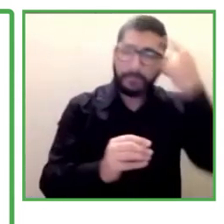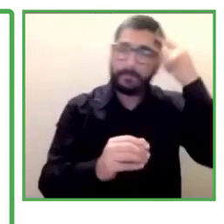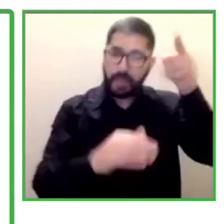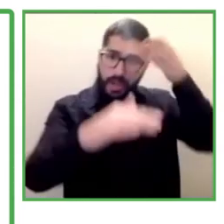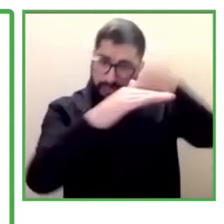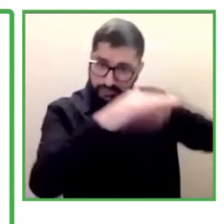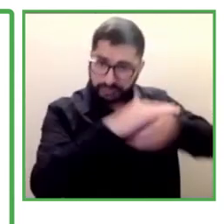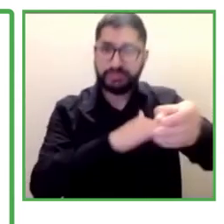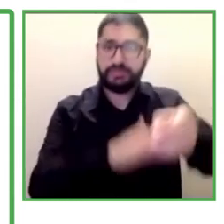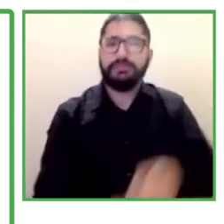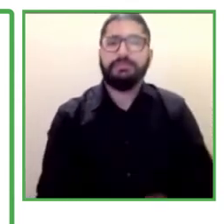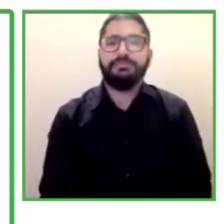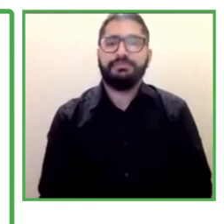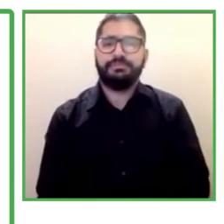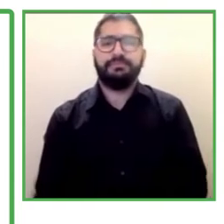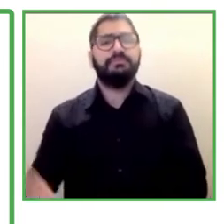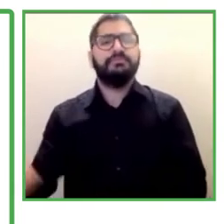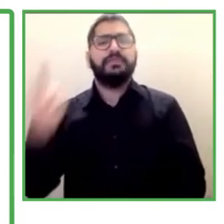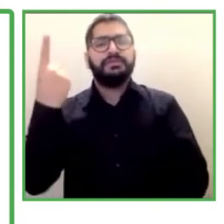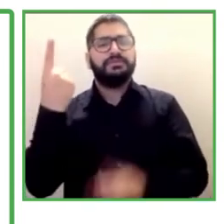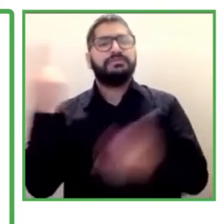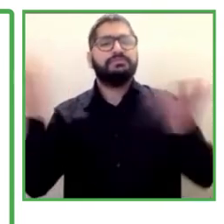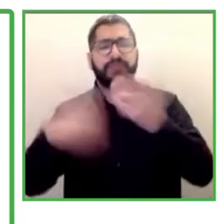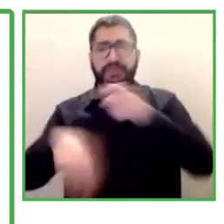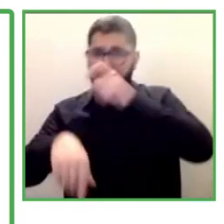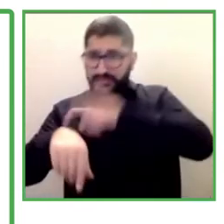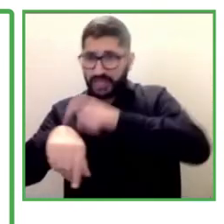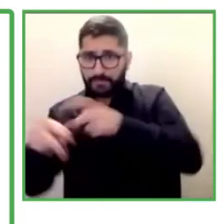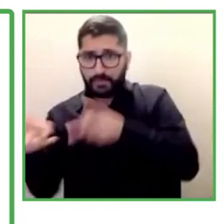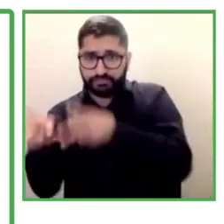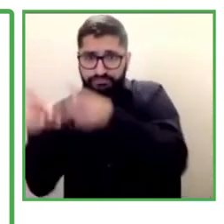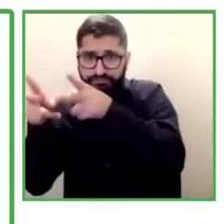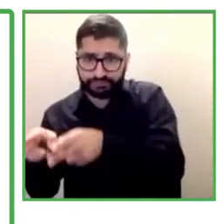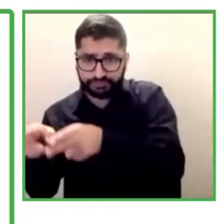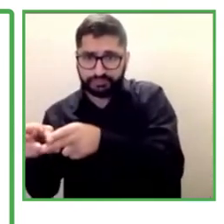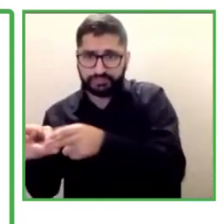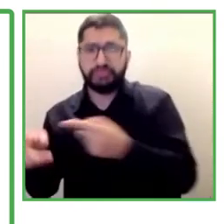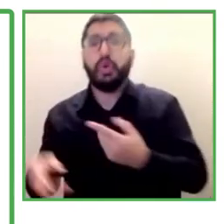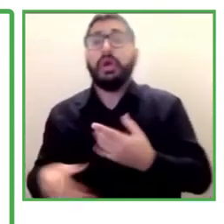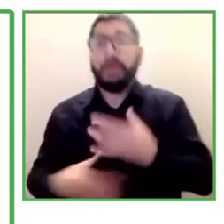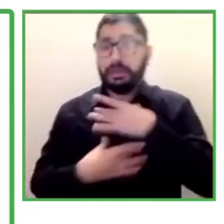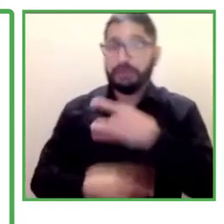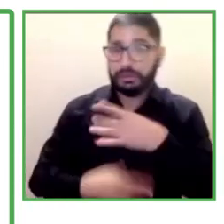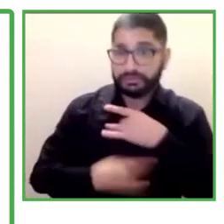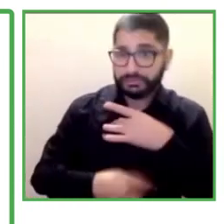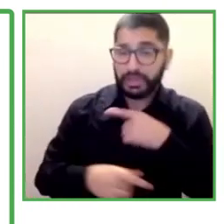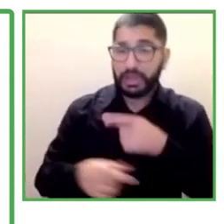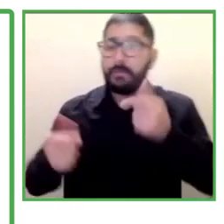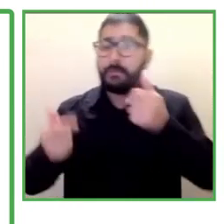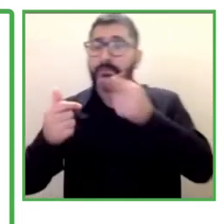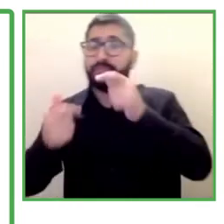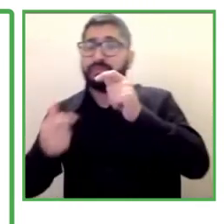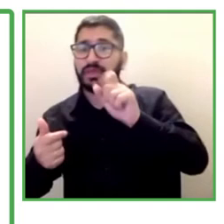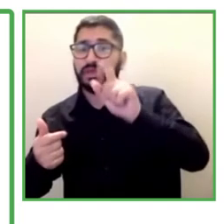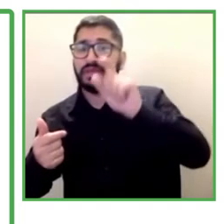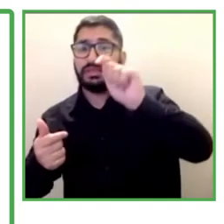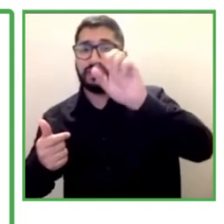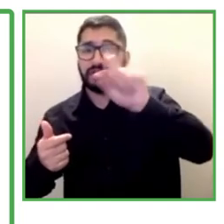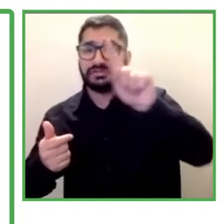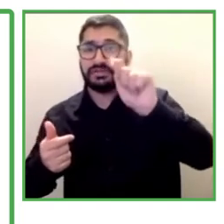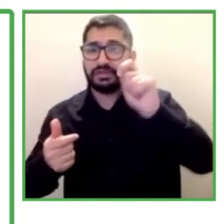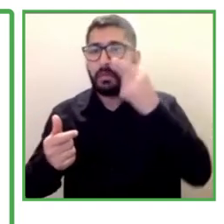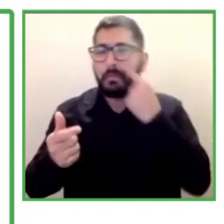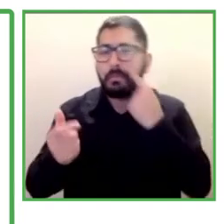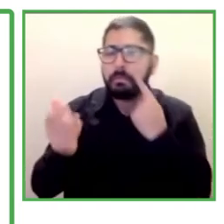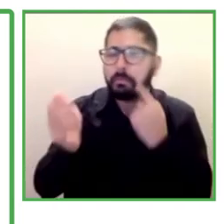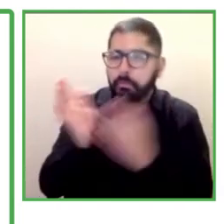And from the first moment, we thought that it would be interesting, a test kind of exam instead of a practical test, because